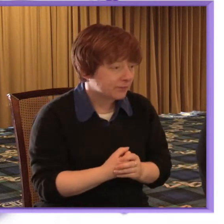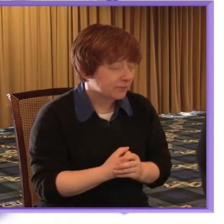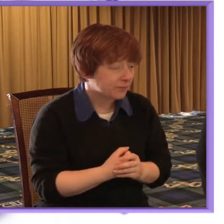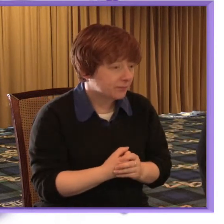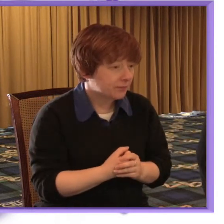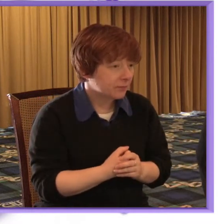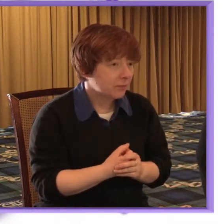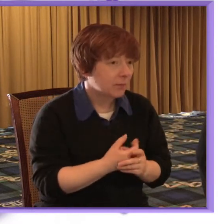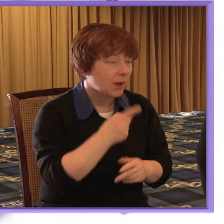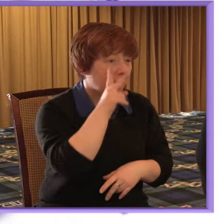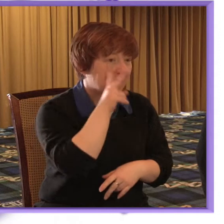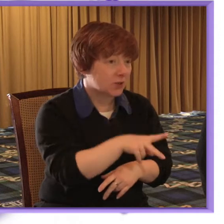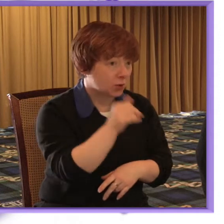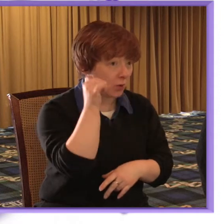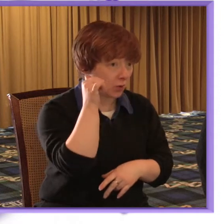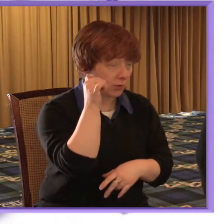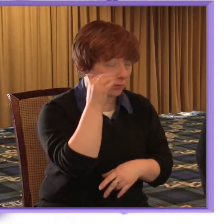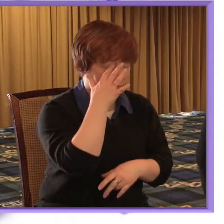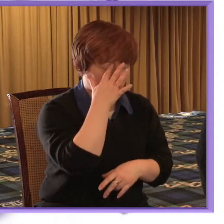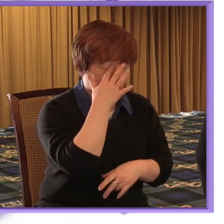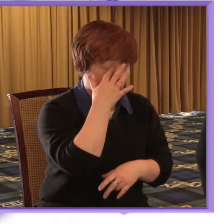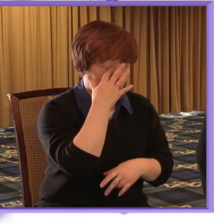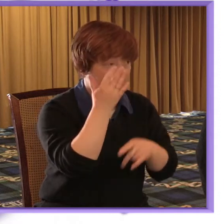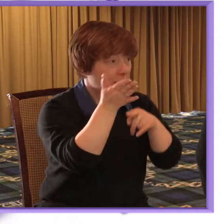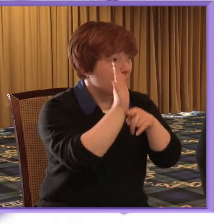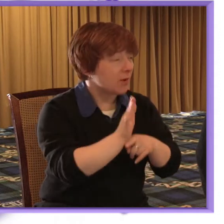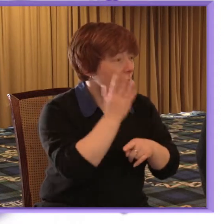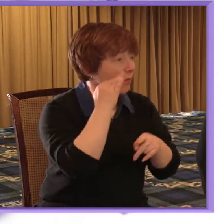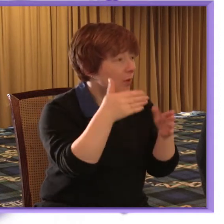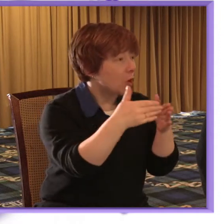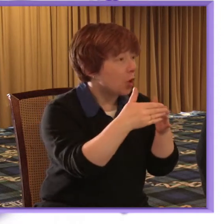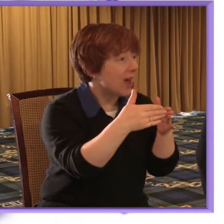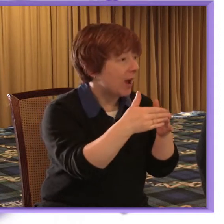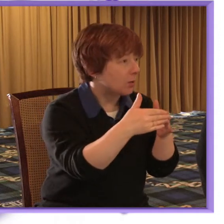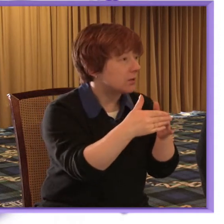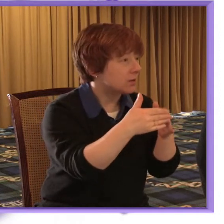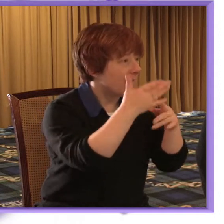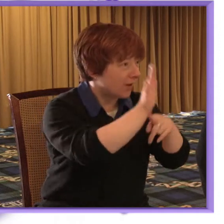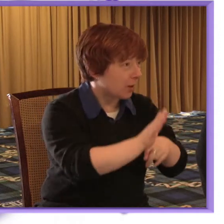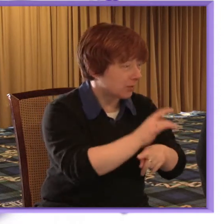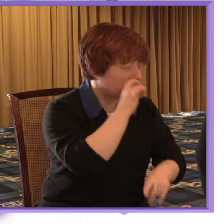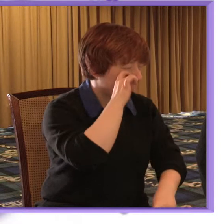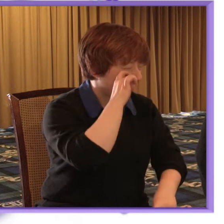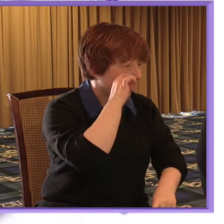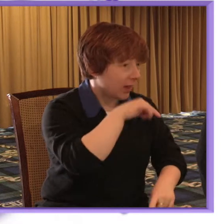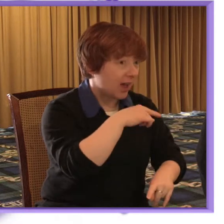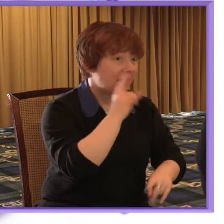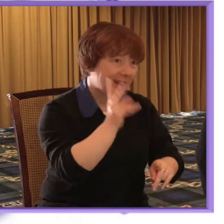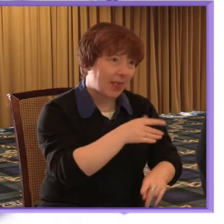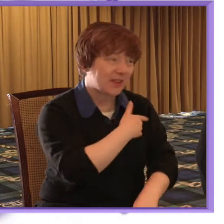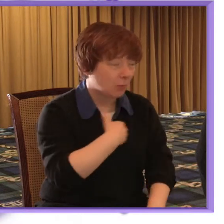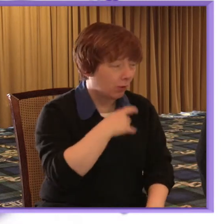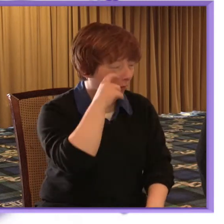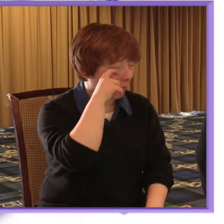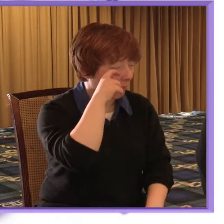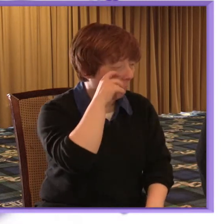of Upload when it was on at the corner house and it made me cry then it made me cry again this morning last year we